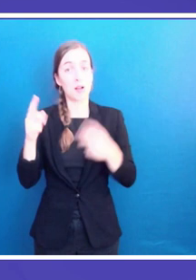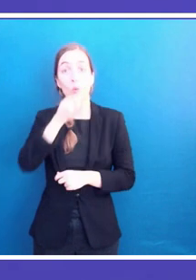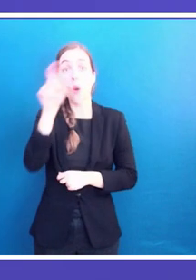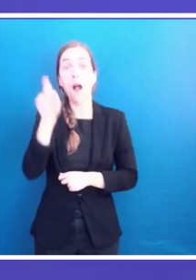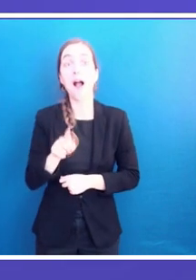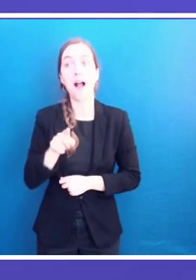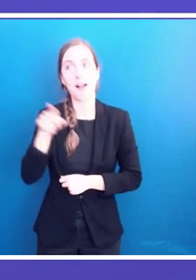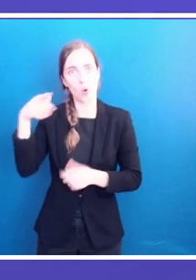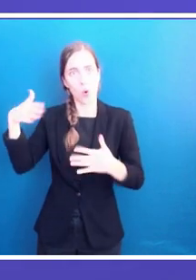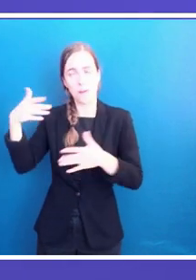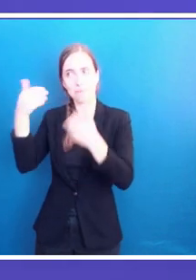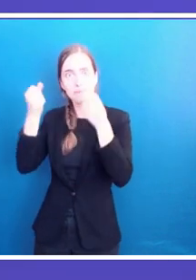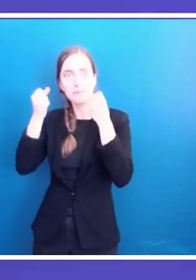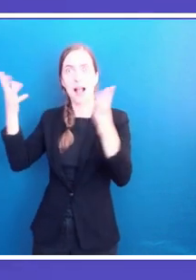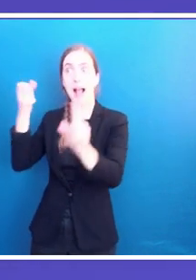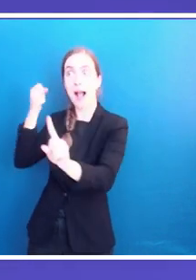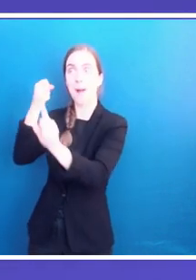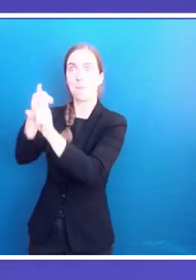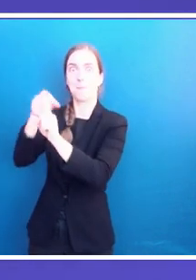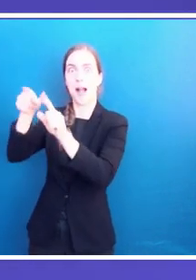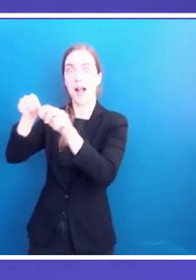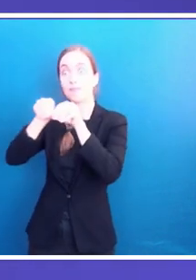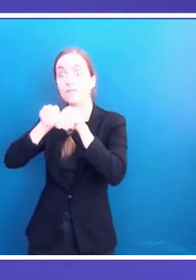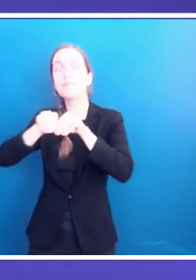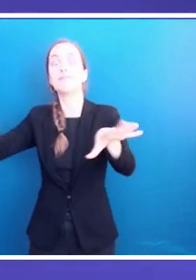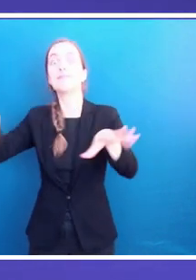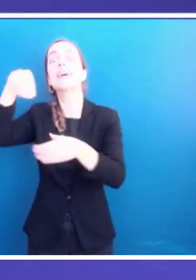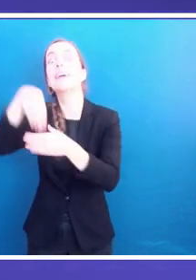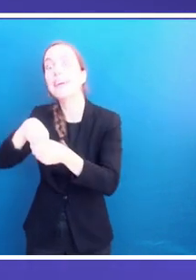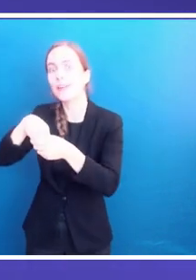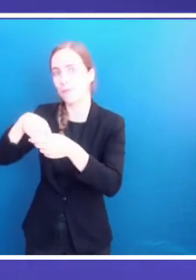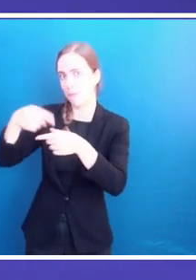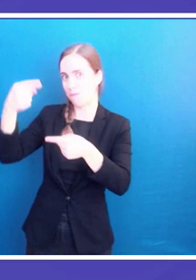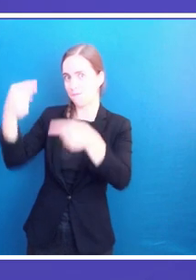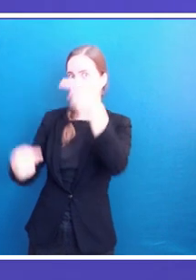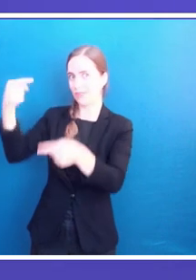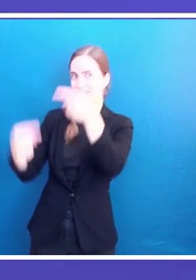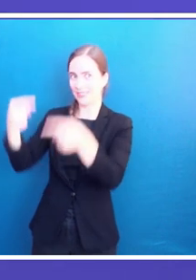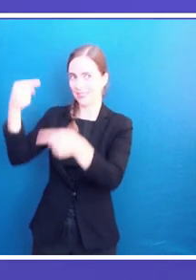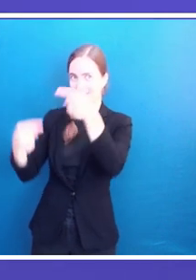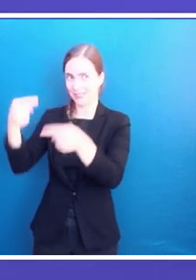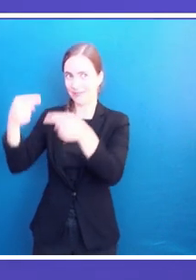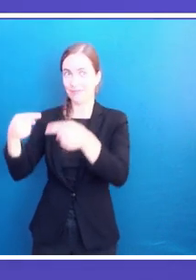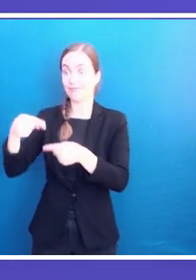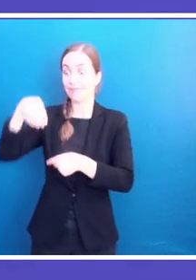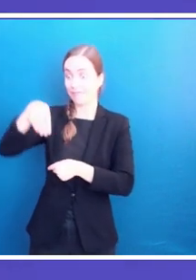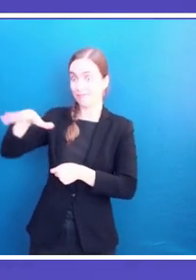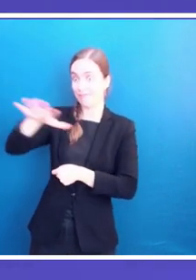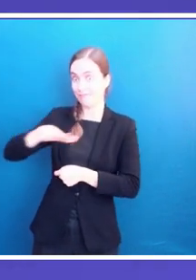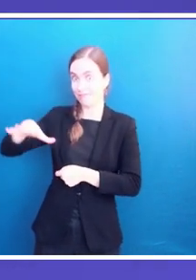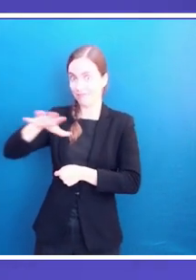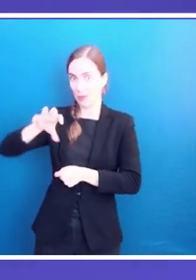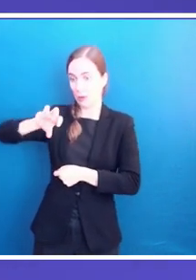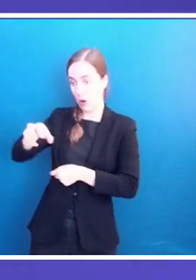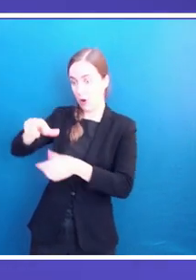and that is at the local and national level. Now that our cities suffer from the health pandemic